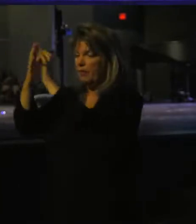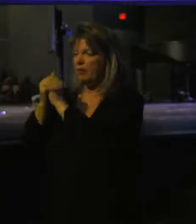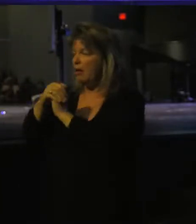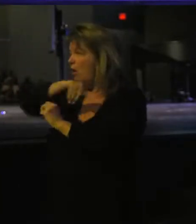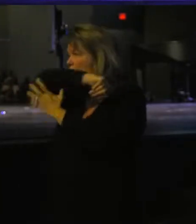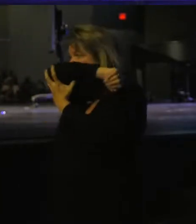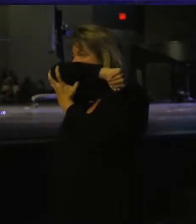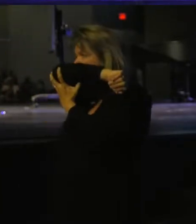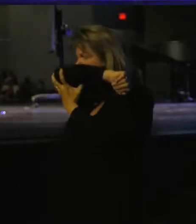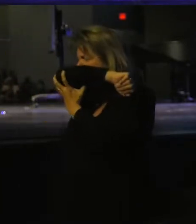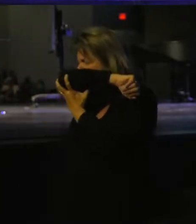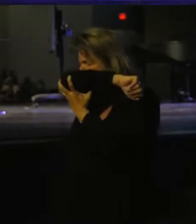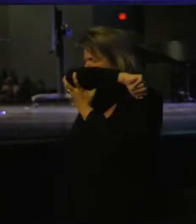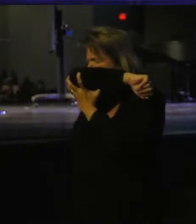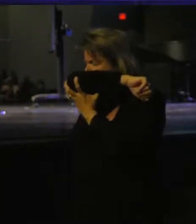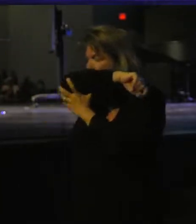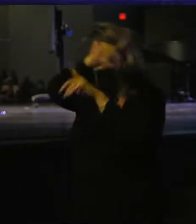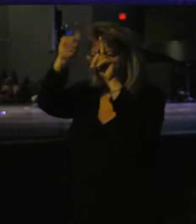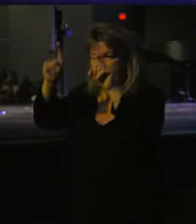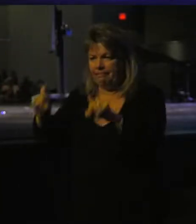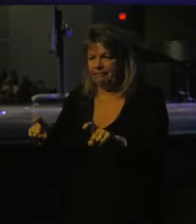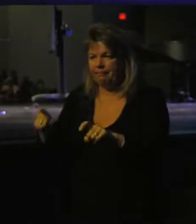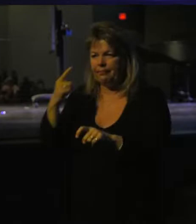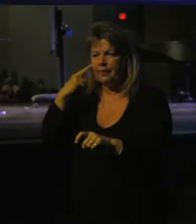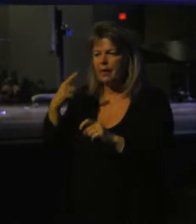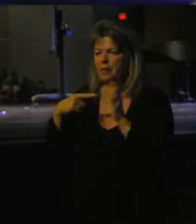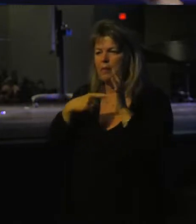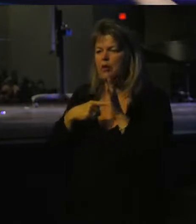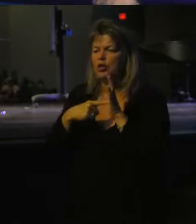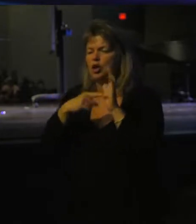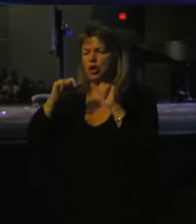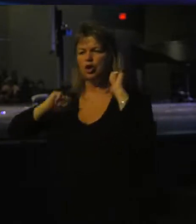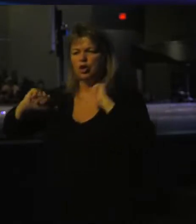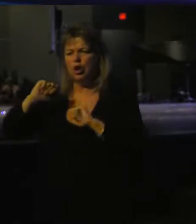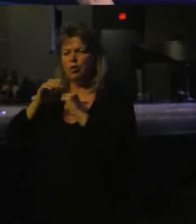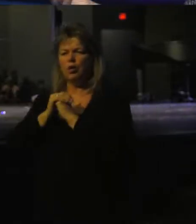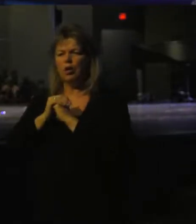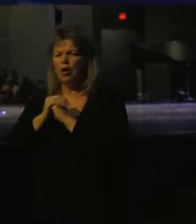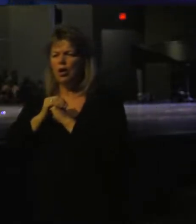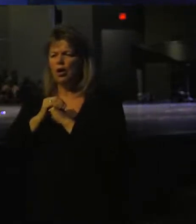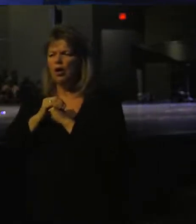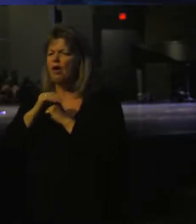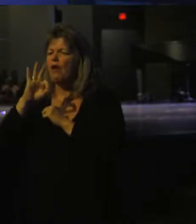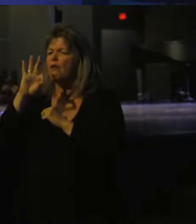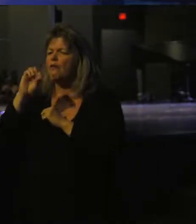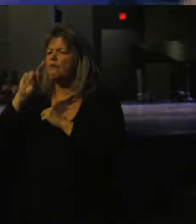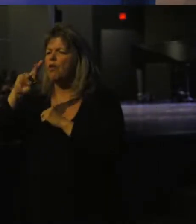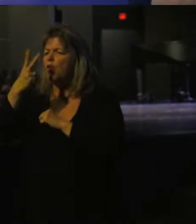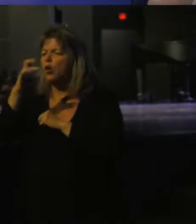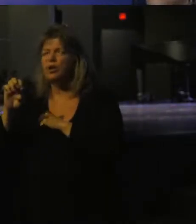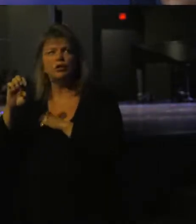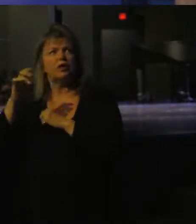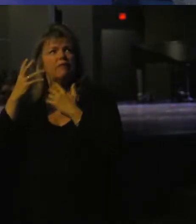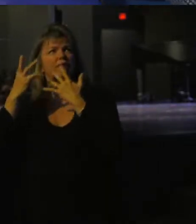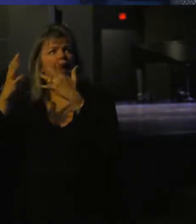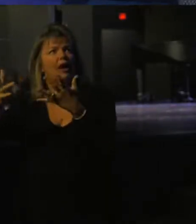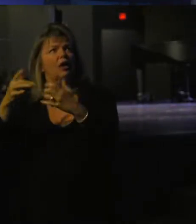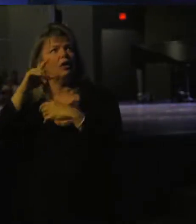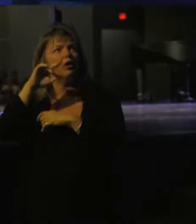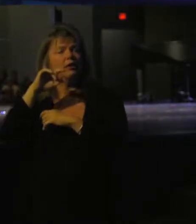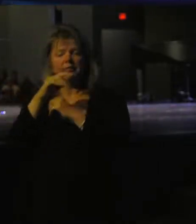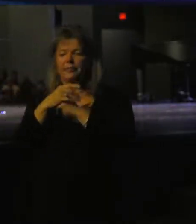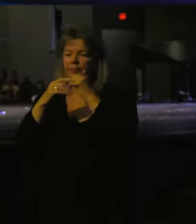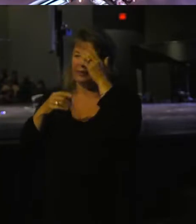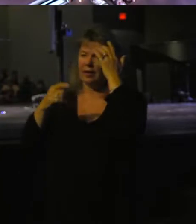When I think about testing, I think about this show I've been watching called Forged in Fire. It's on the History Channel. I was really just scrolling through and I saw it,